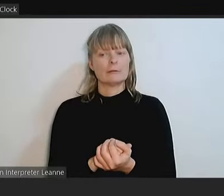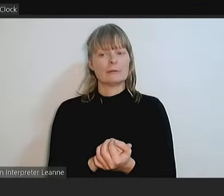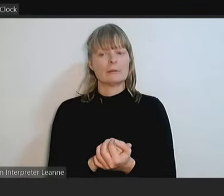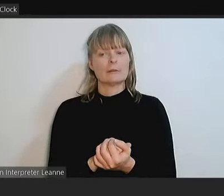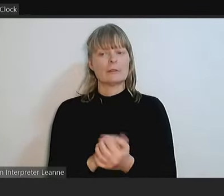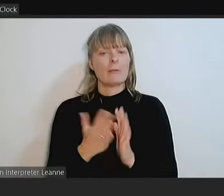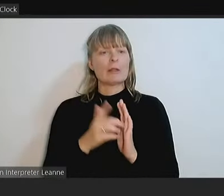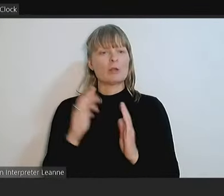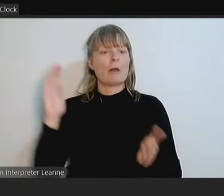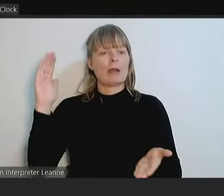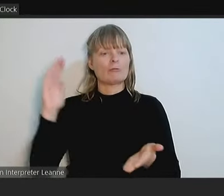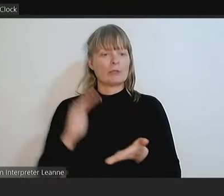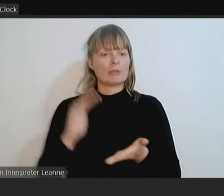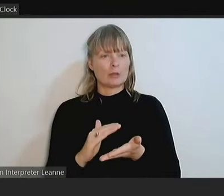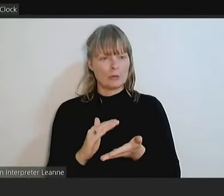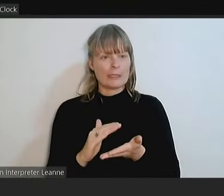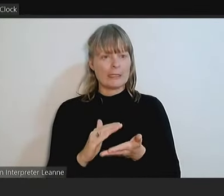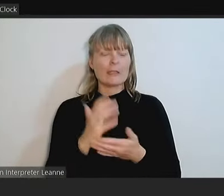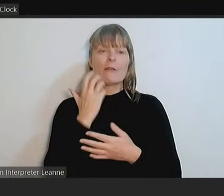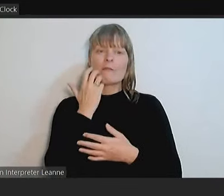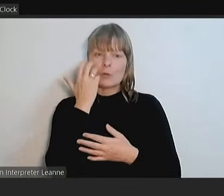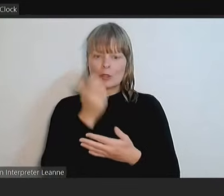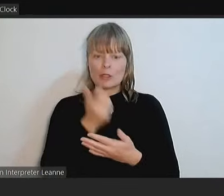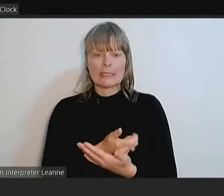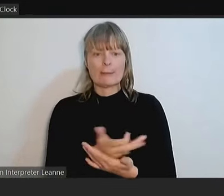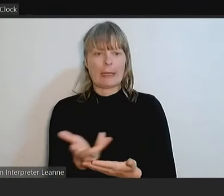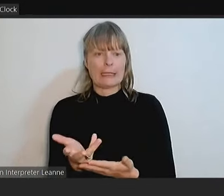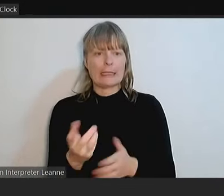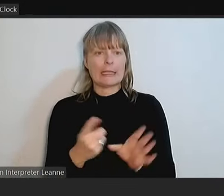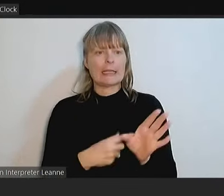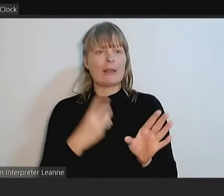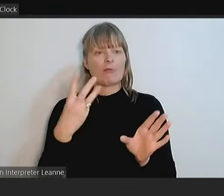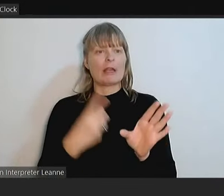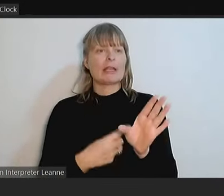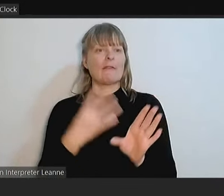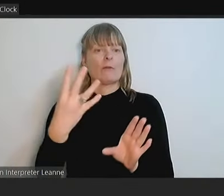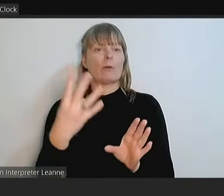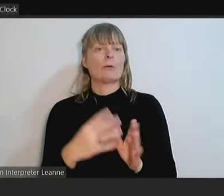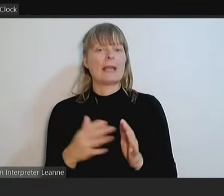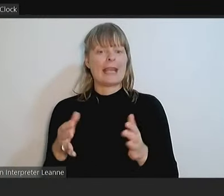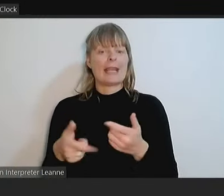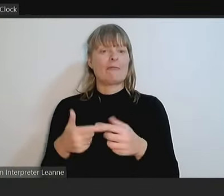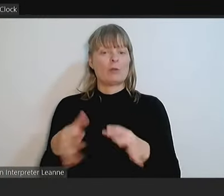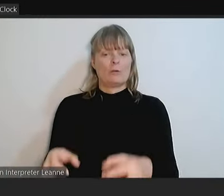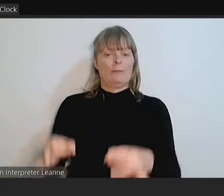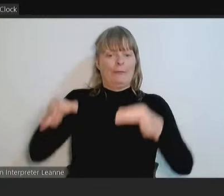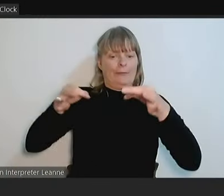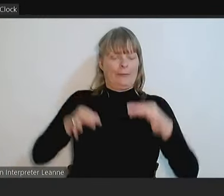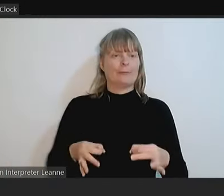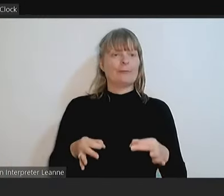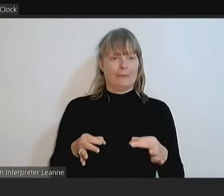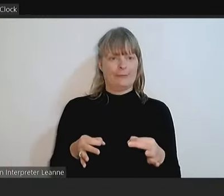future spend in years three and four by bringing this forward. And you are